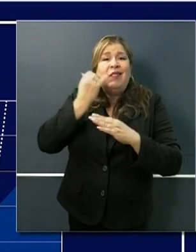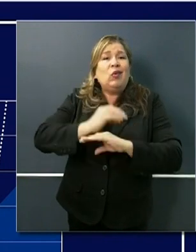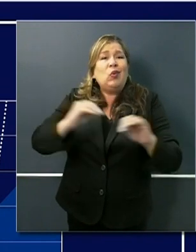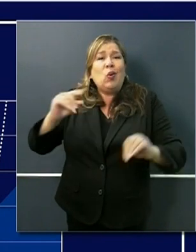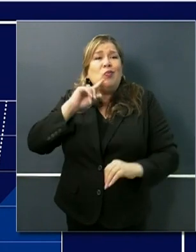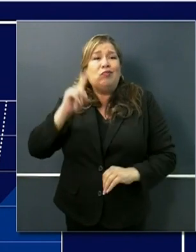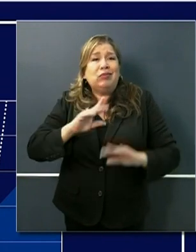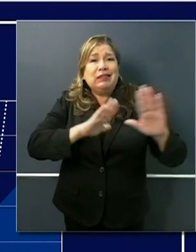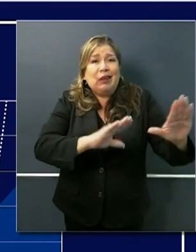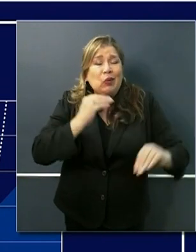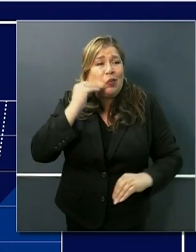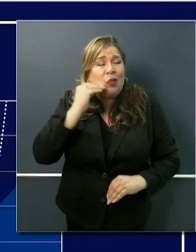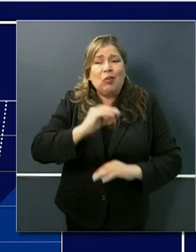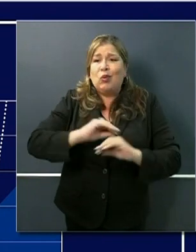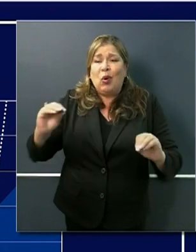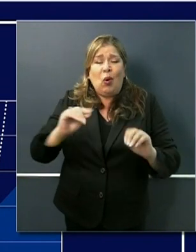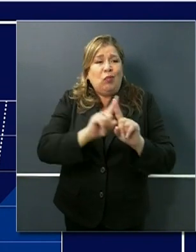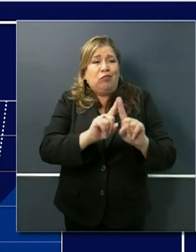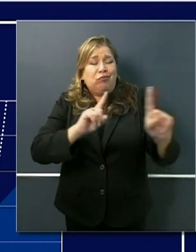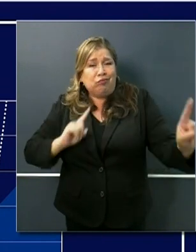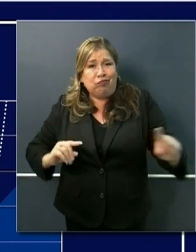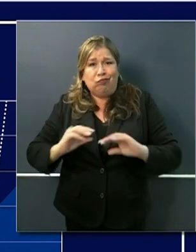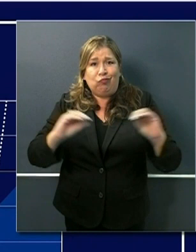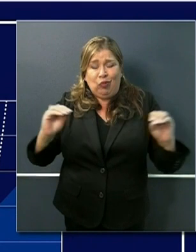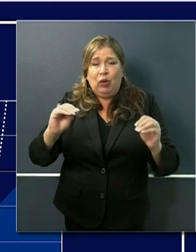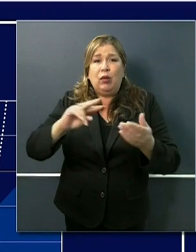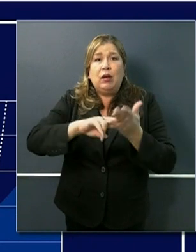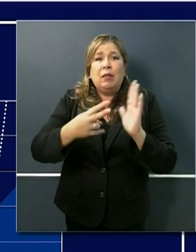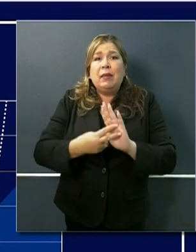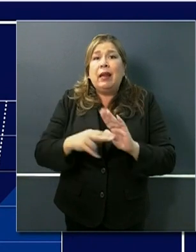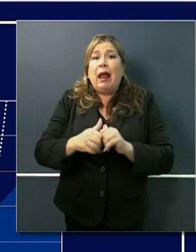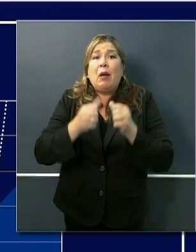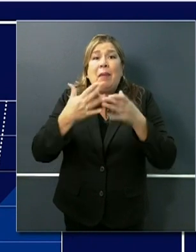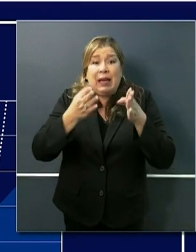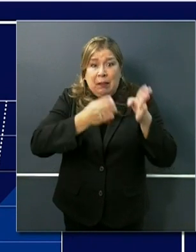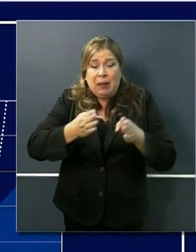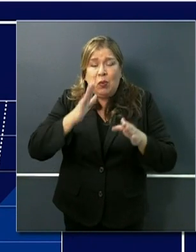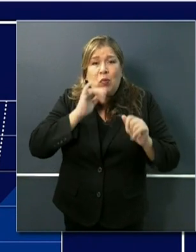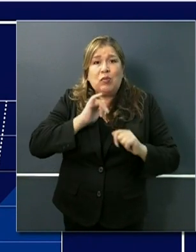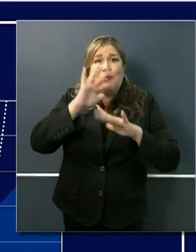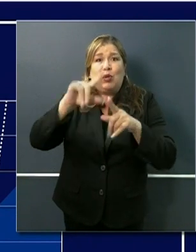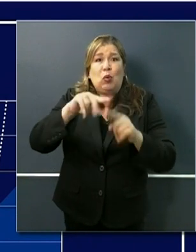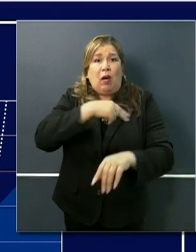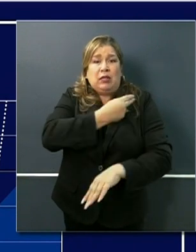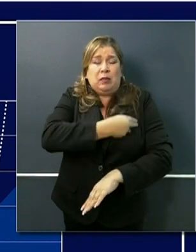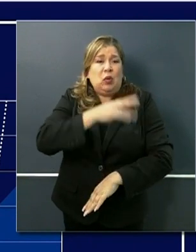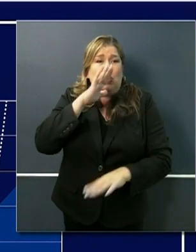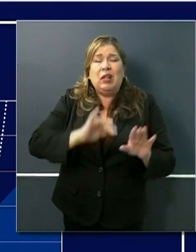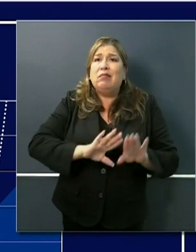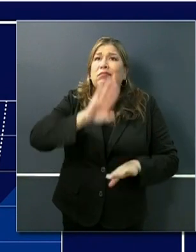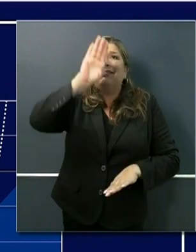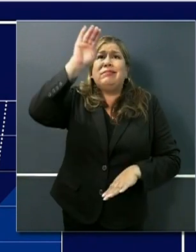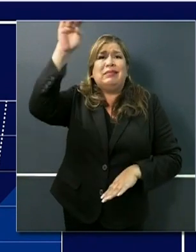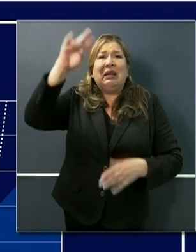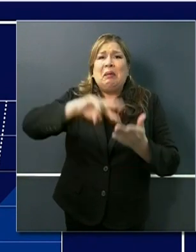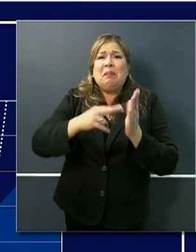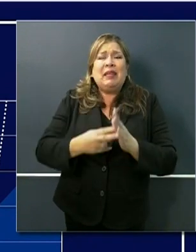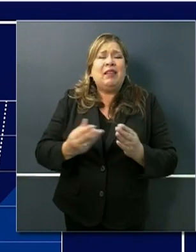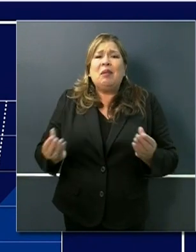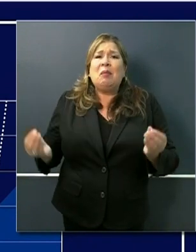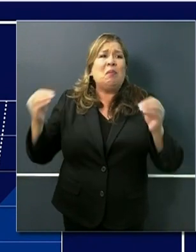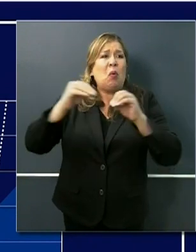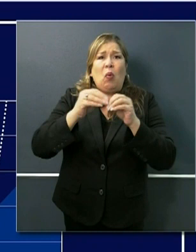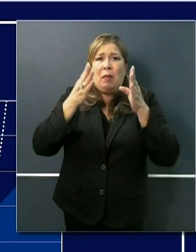with no interventions indeed our search capacity would be go far beyond what we could manage and cause excessive deaths